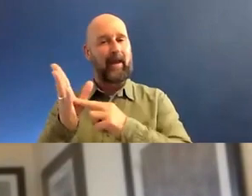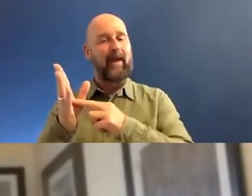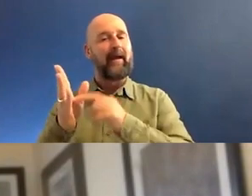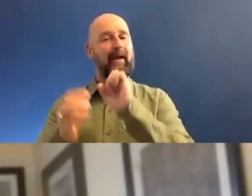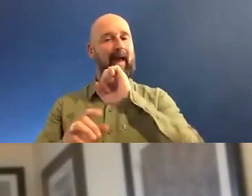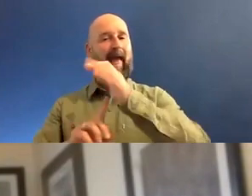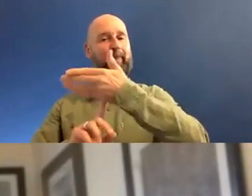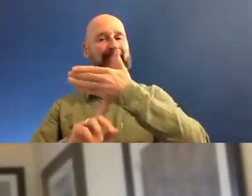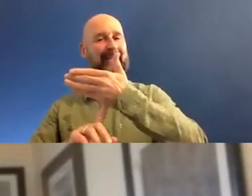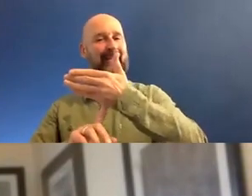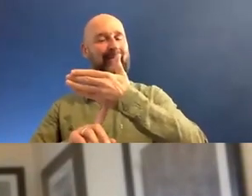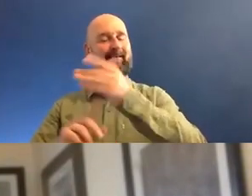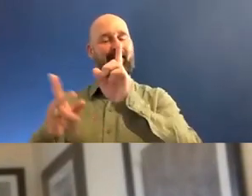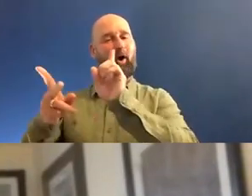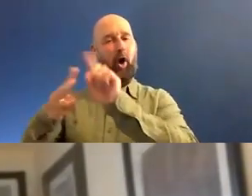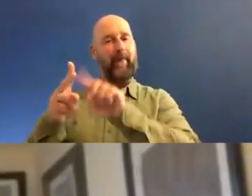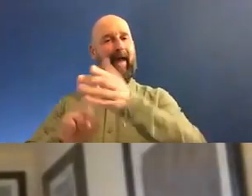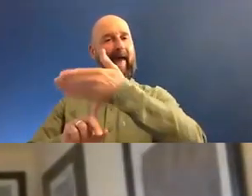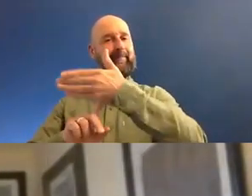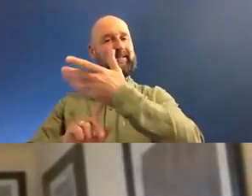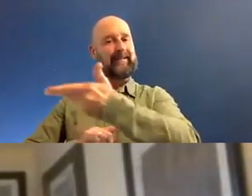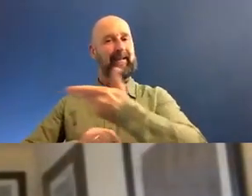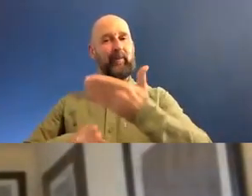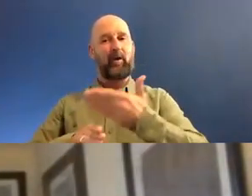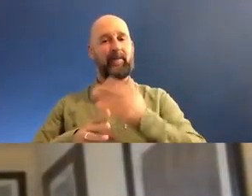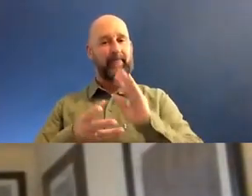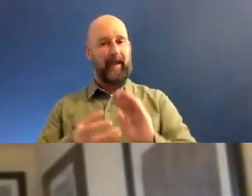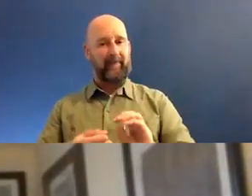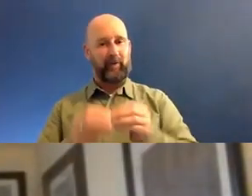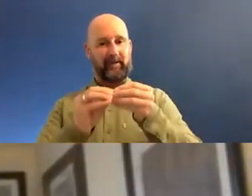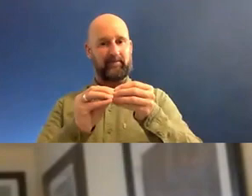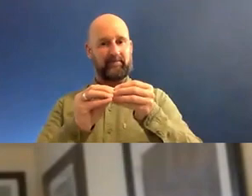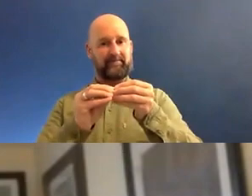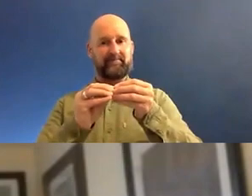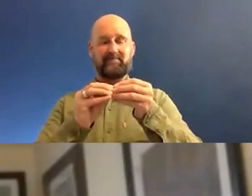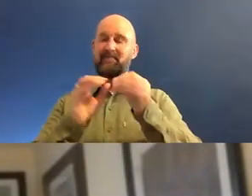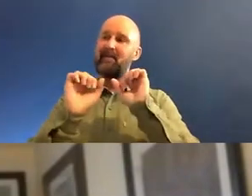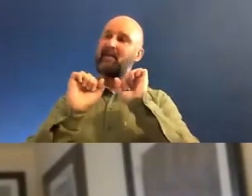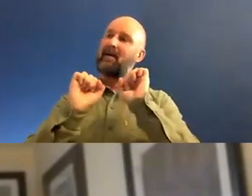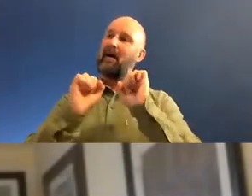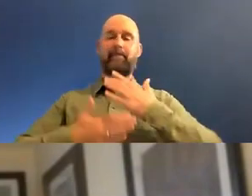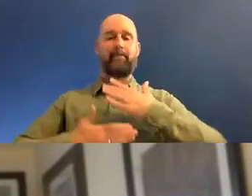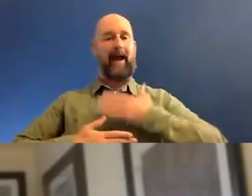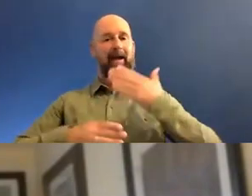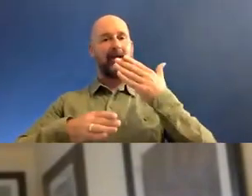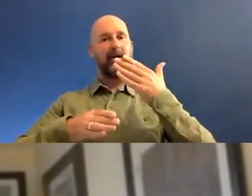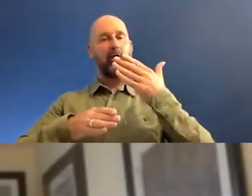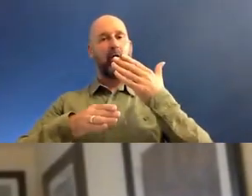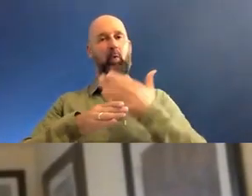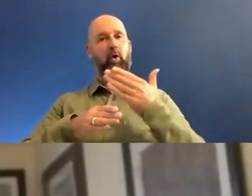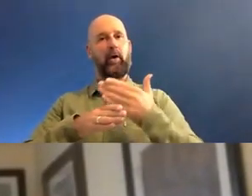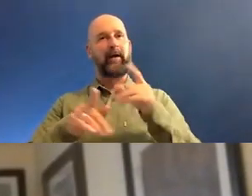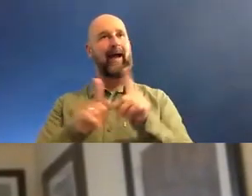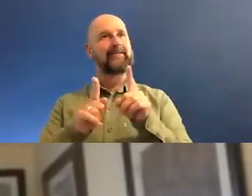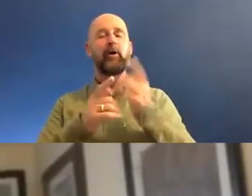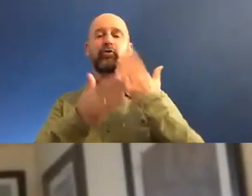so I have kind of, um, I've, I've, like created a little niche where my work has traditional kind of legs up